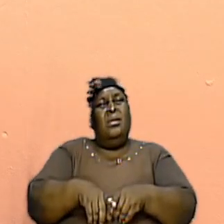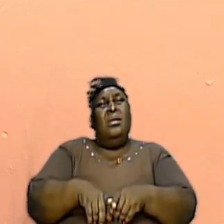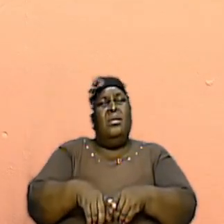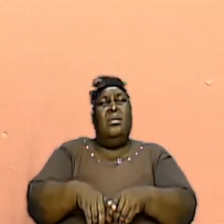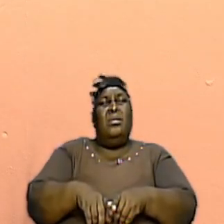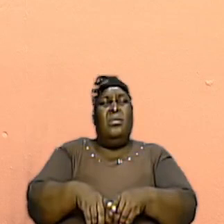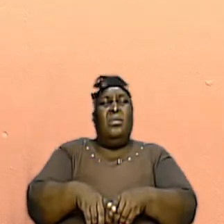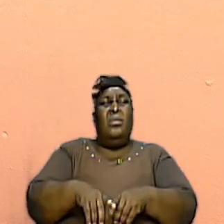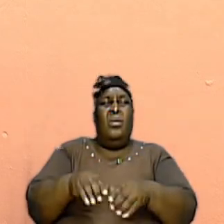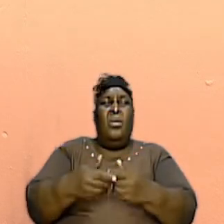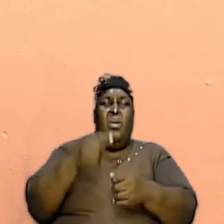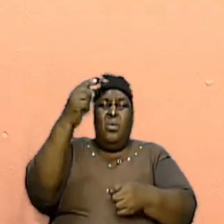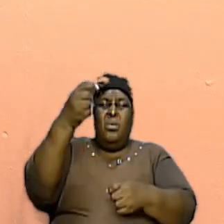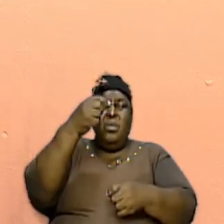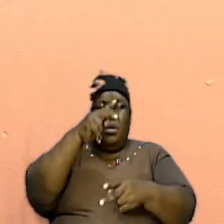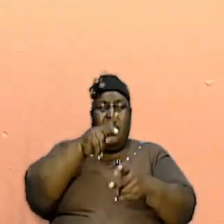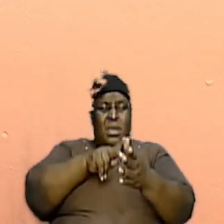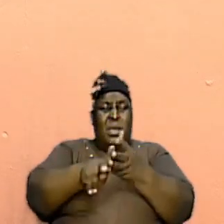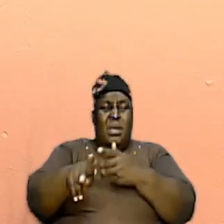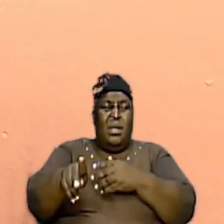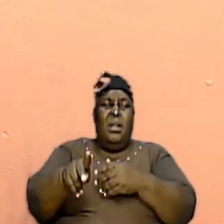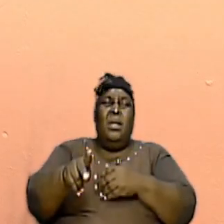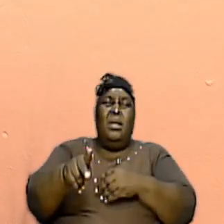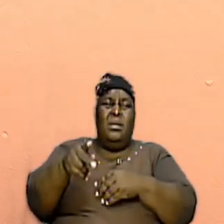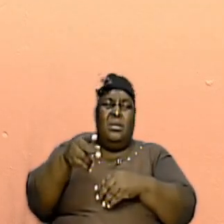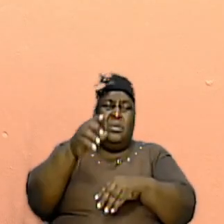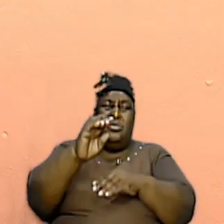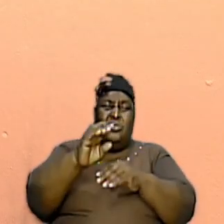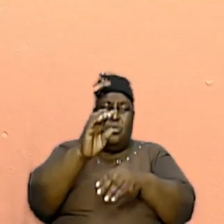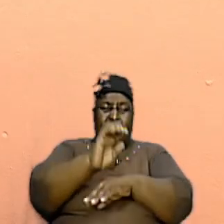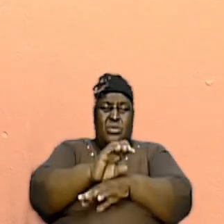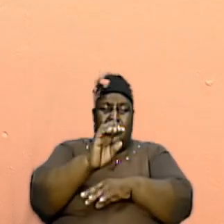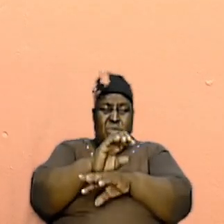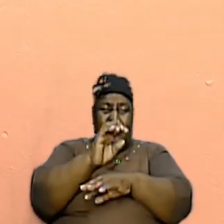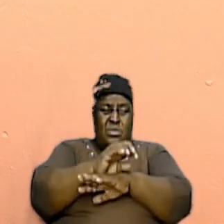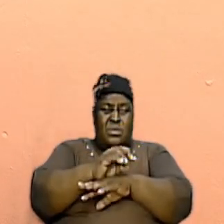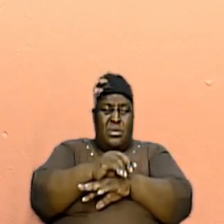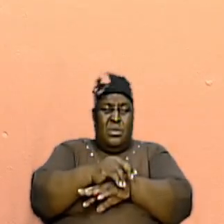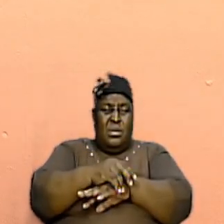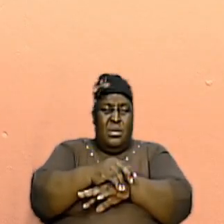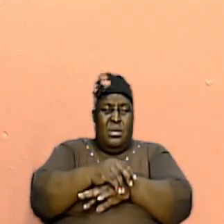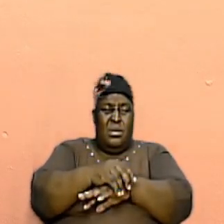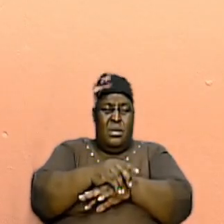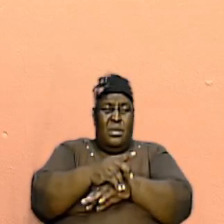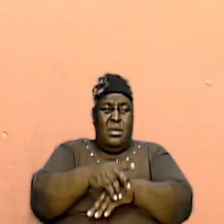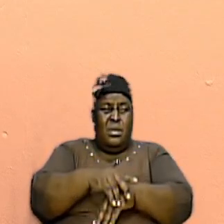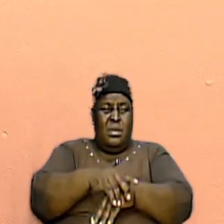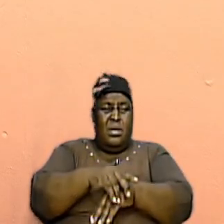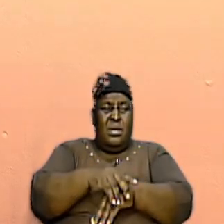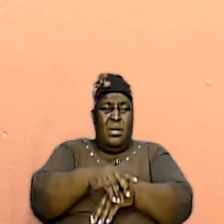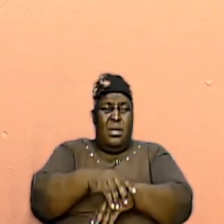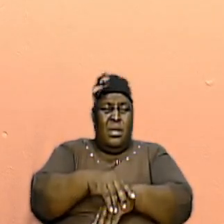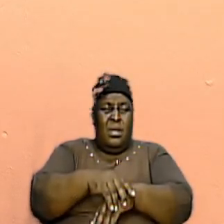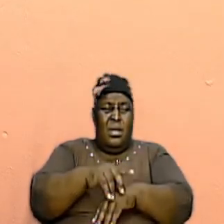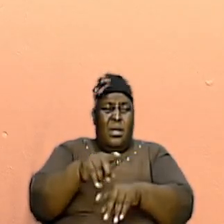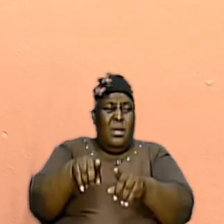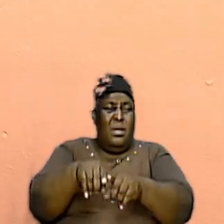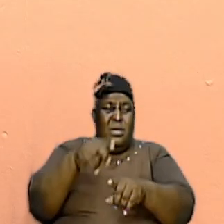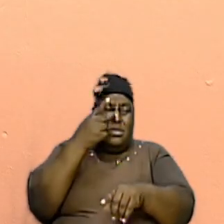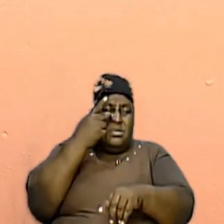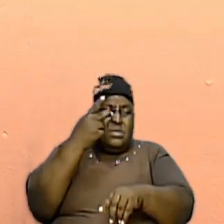tabernacle and we are going to look at the church and I pray God that we see